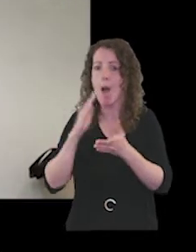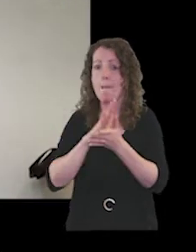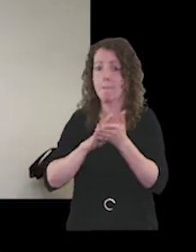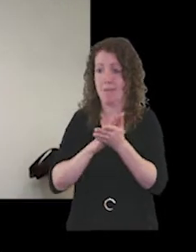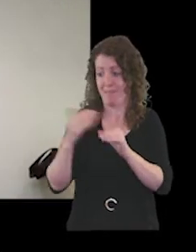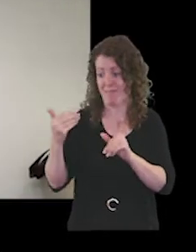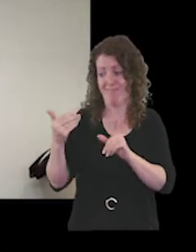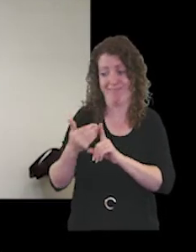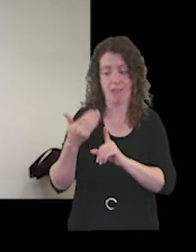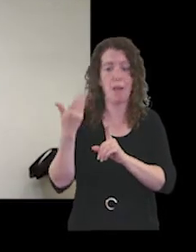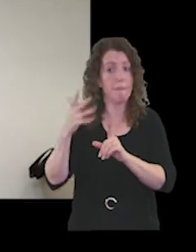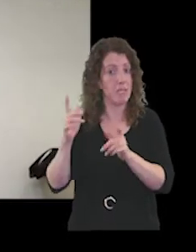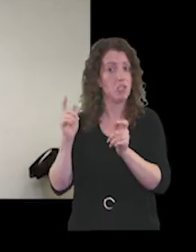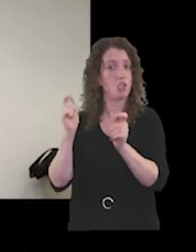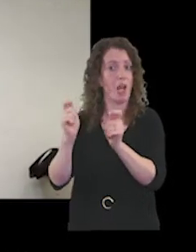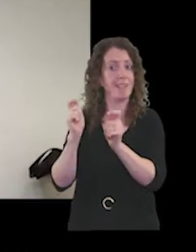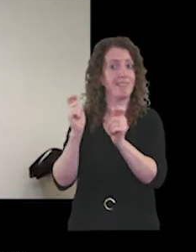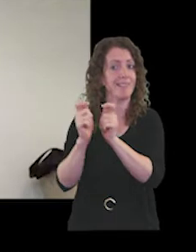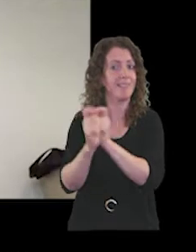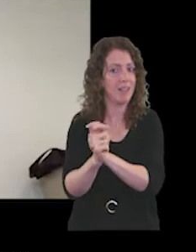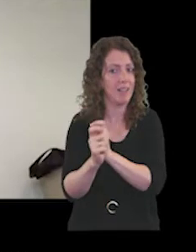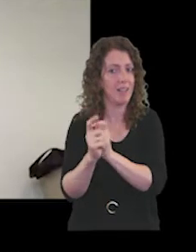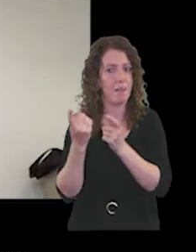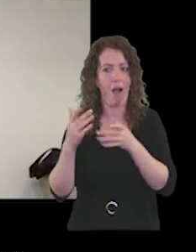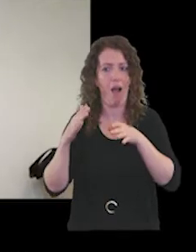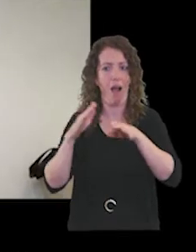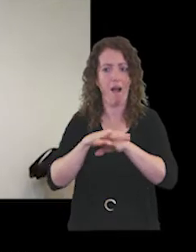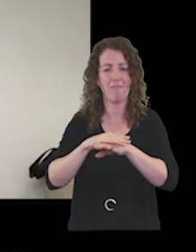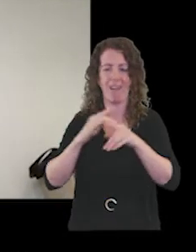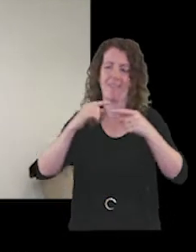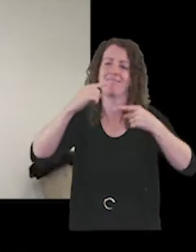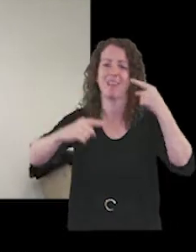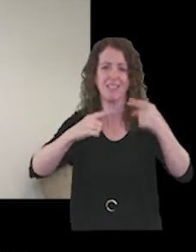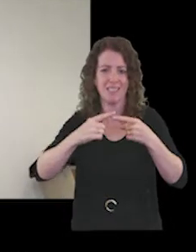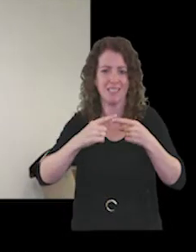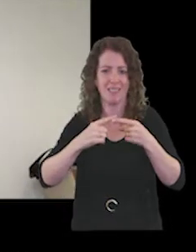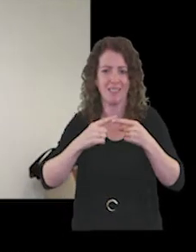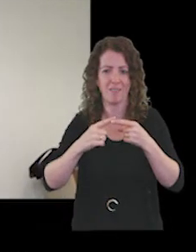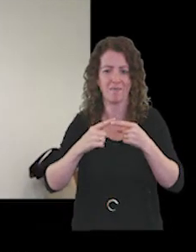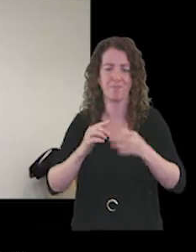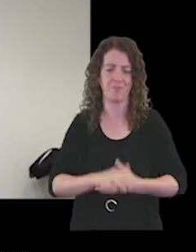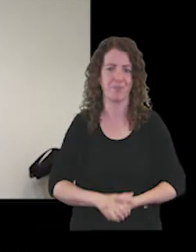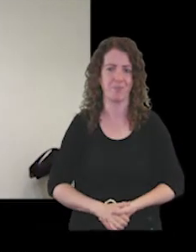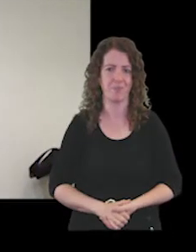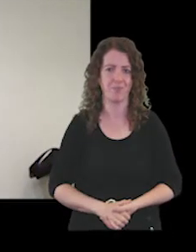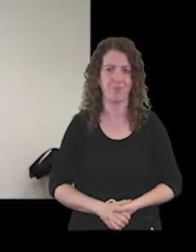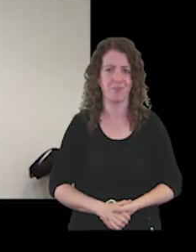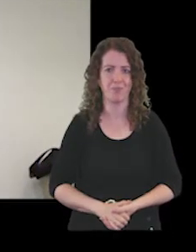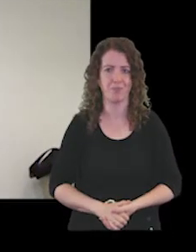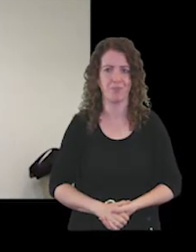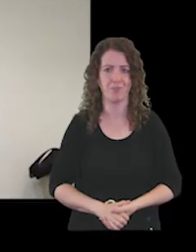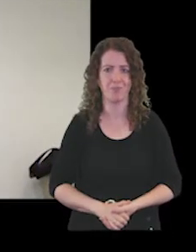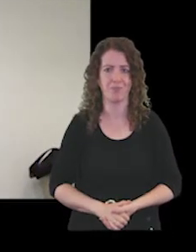changes since that time. But just to keep our focus, we won't be picking those up today.